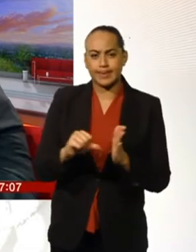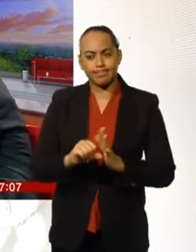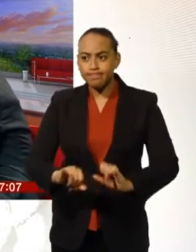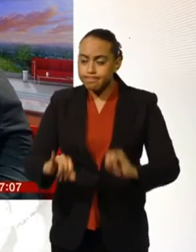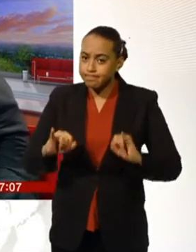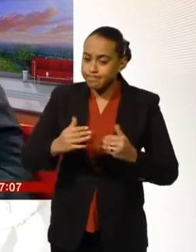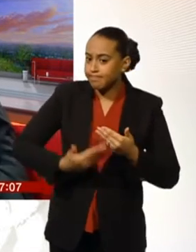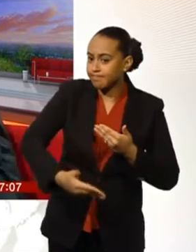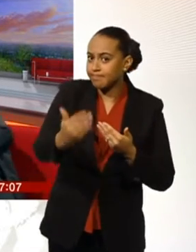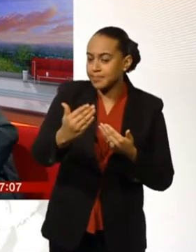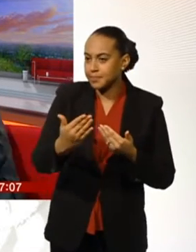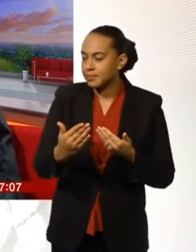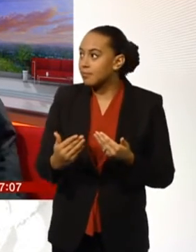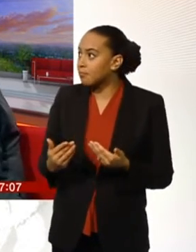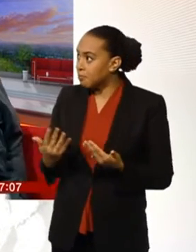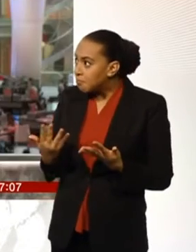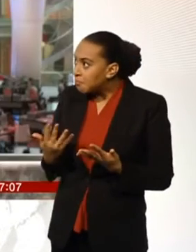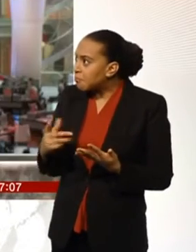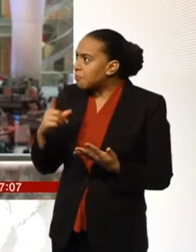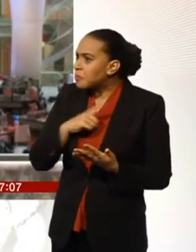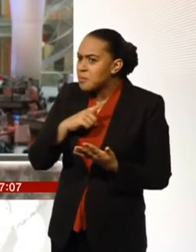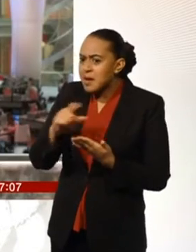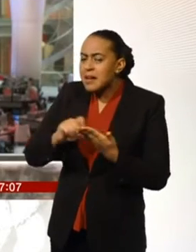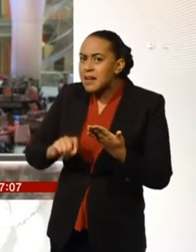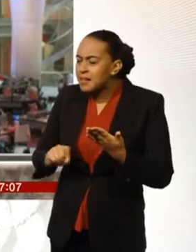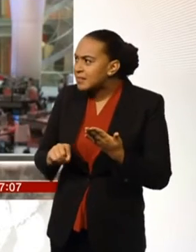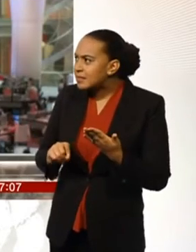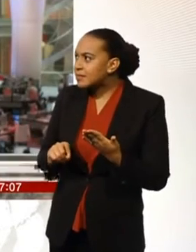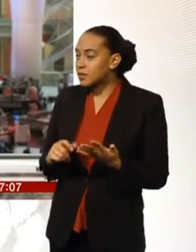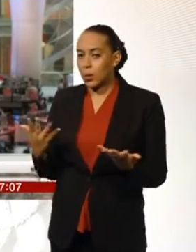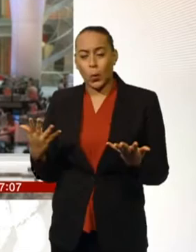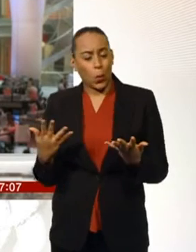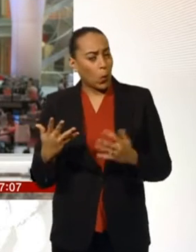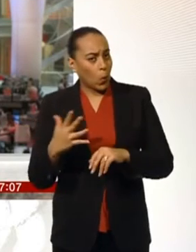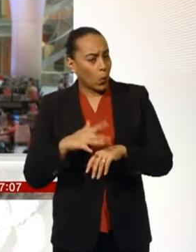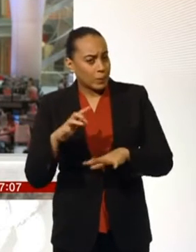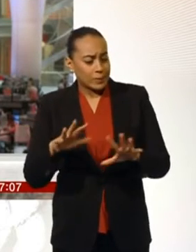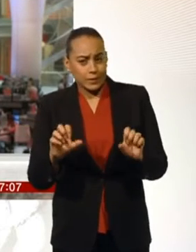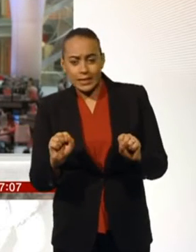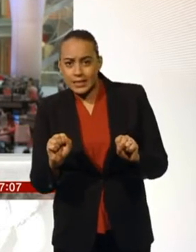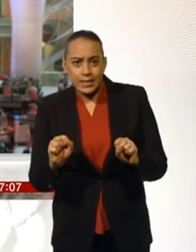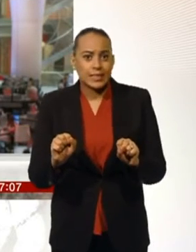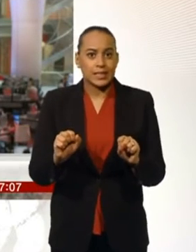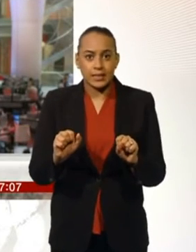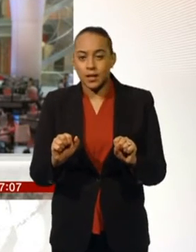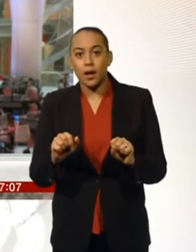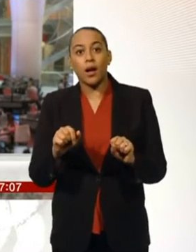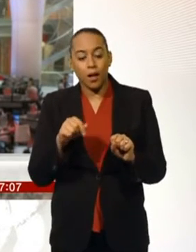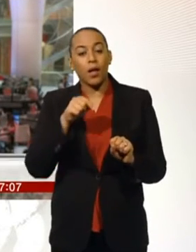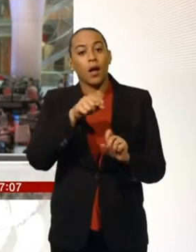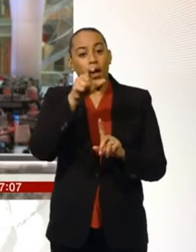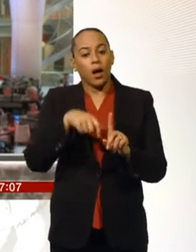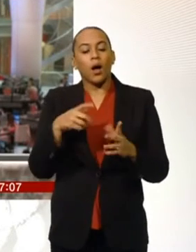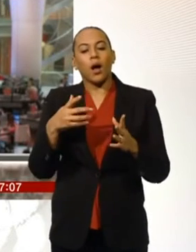referendum and this is particularly so, isn't it? Yeah, fantastically sensitive stuff. And the normal rules of engagement are if you're in the Cabinet, you